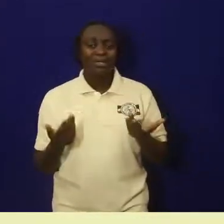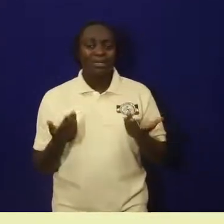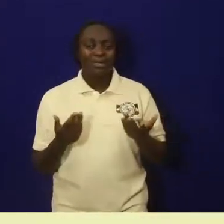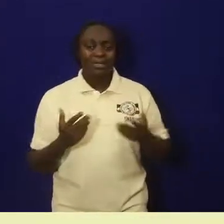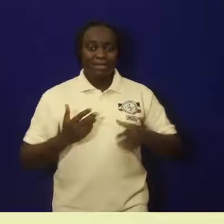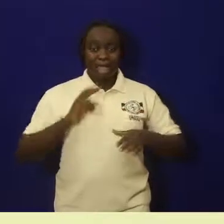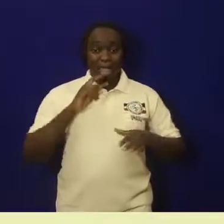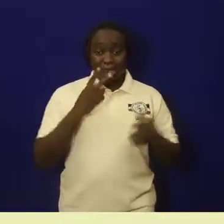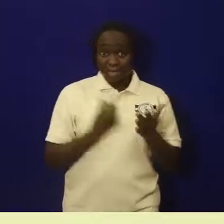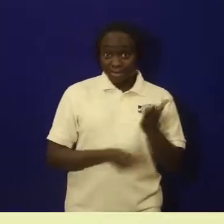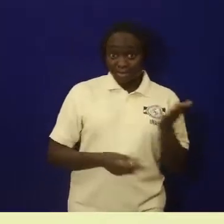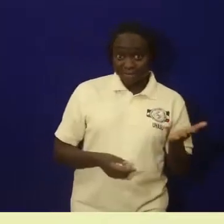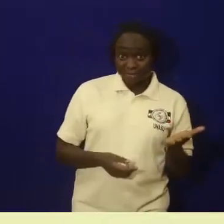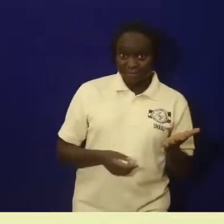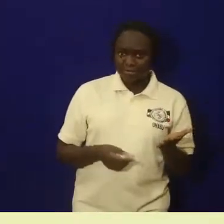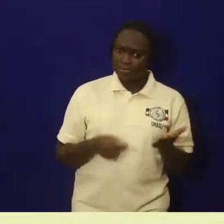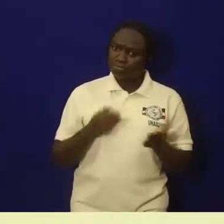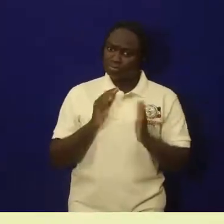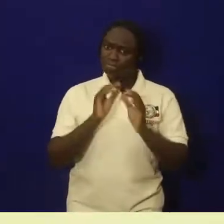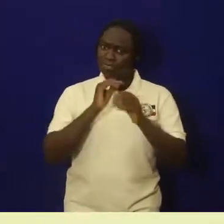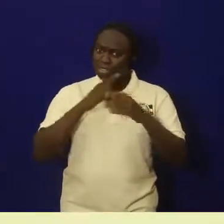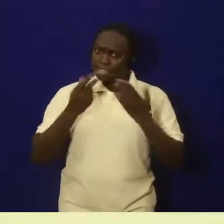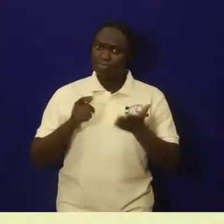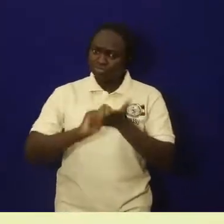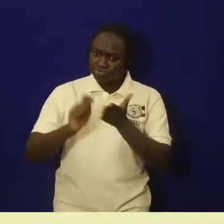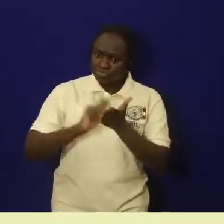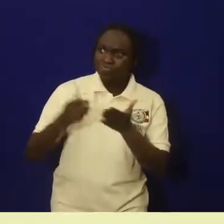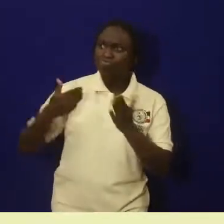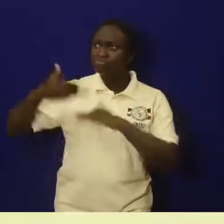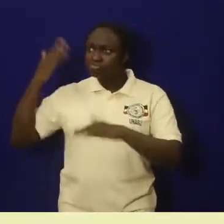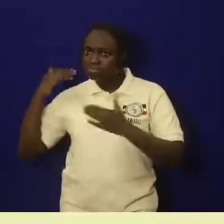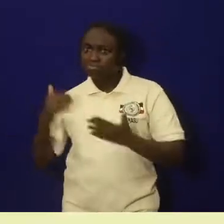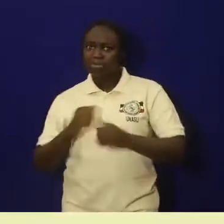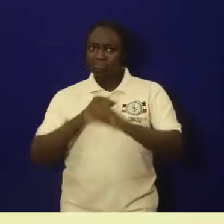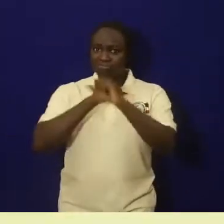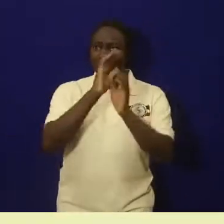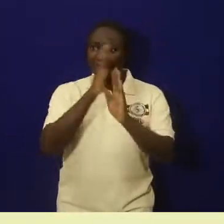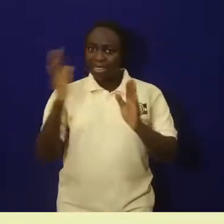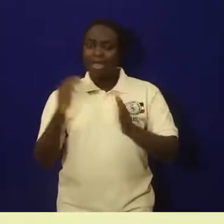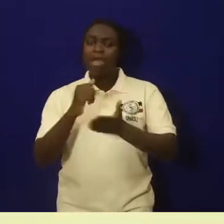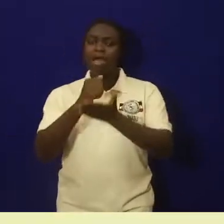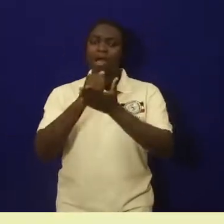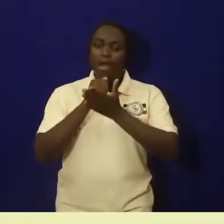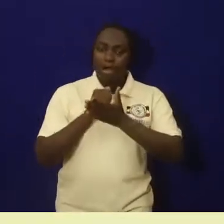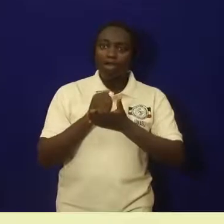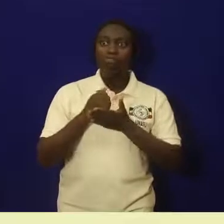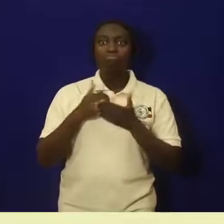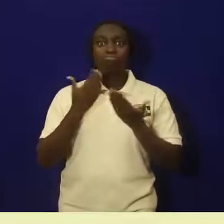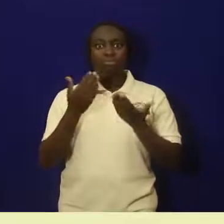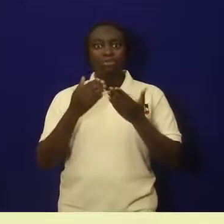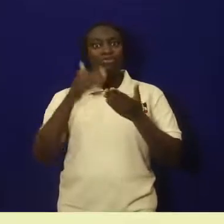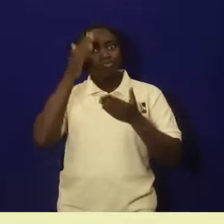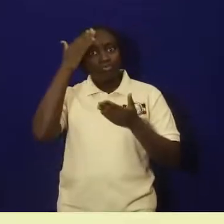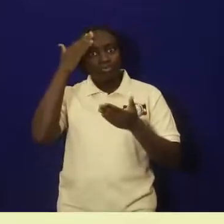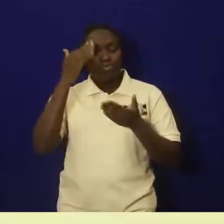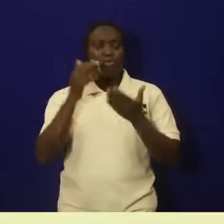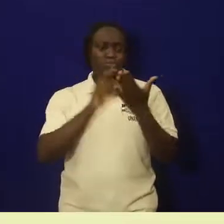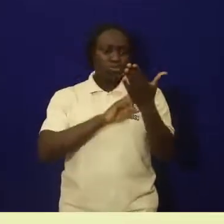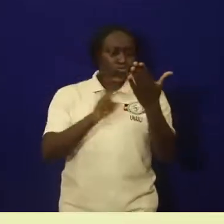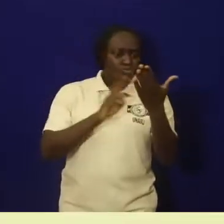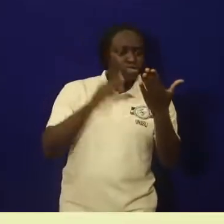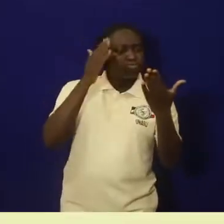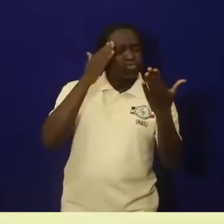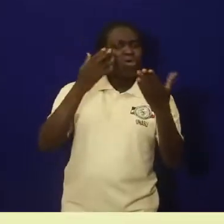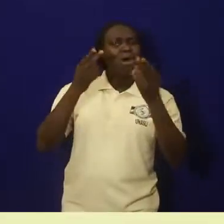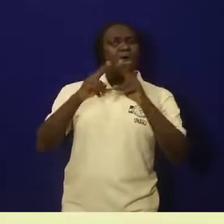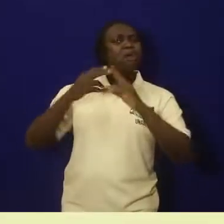helps us to know the things that happened long ago. And it says it helps